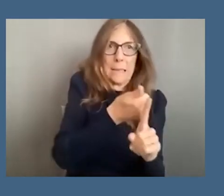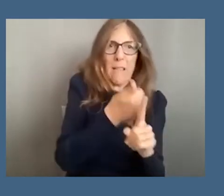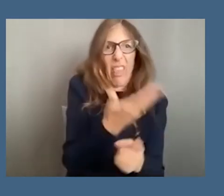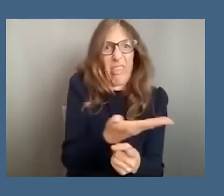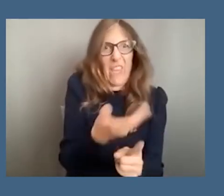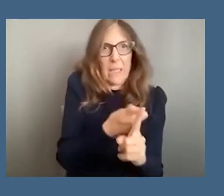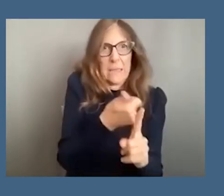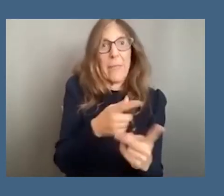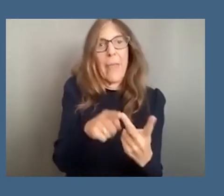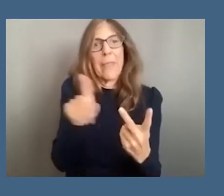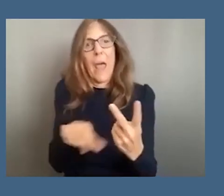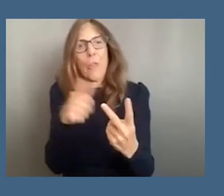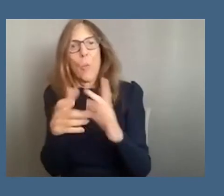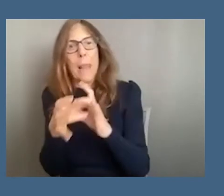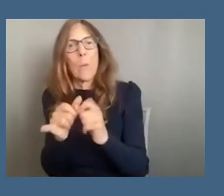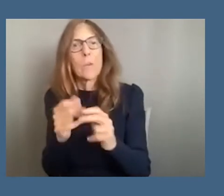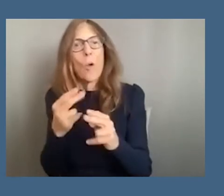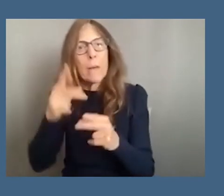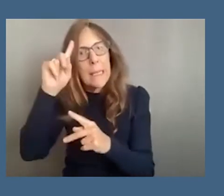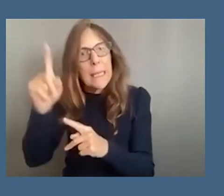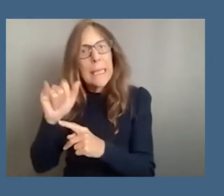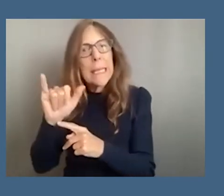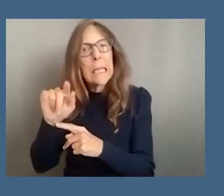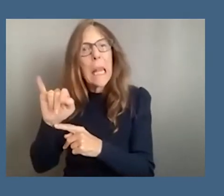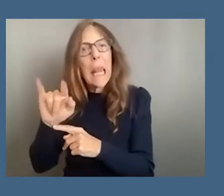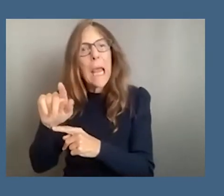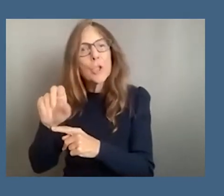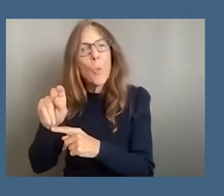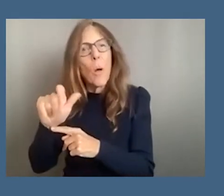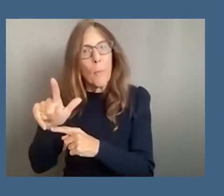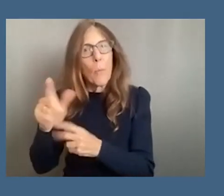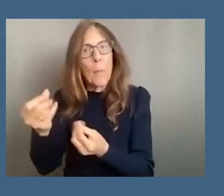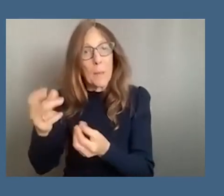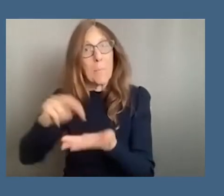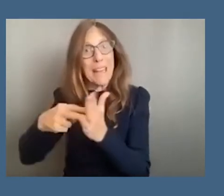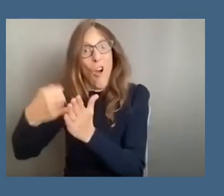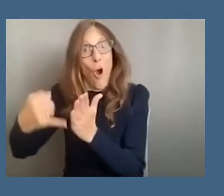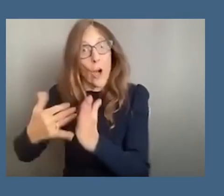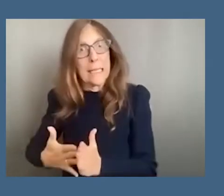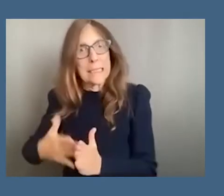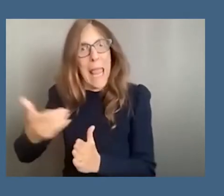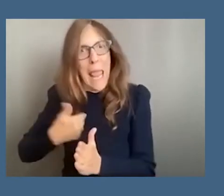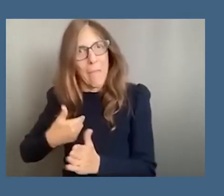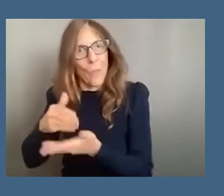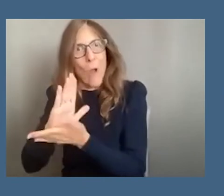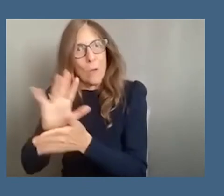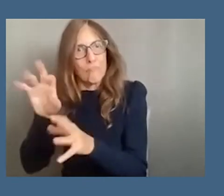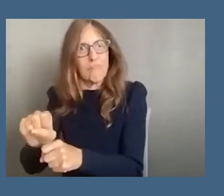and the other half of my work is dealing with intellectual property and artists and allowing artists to have the access to speak and to